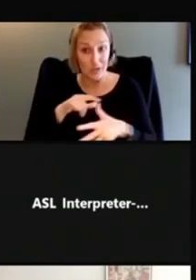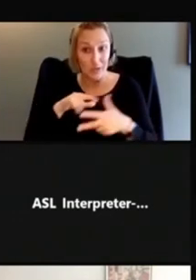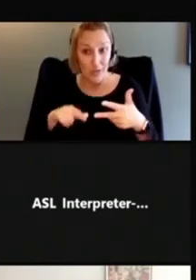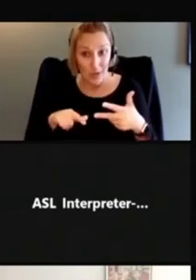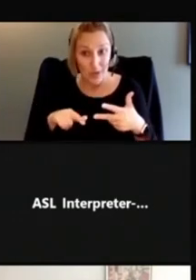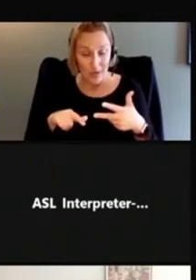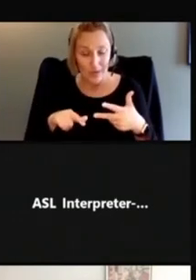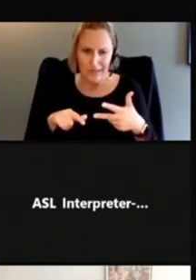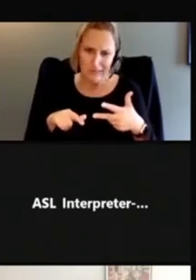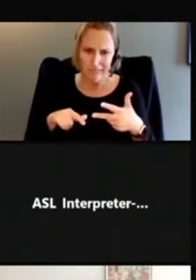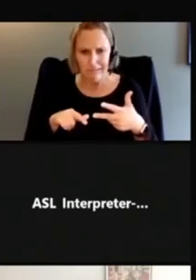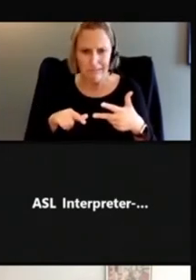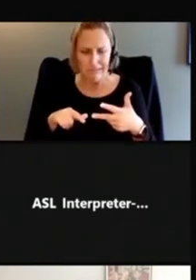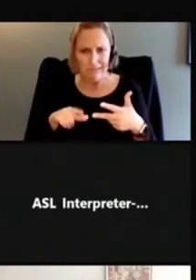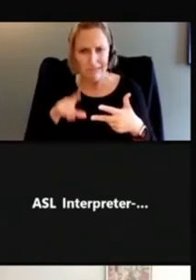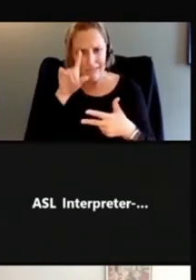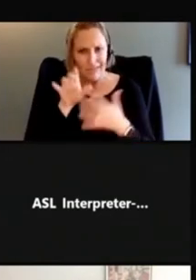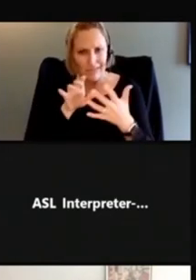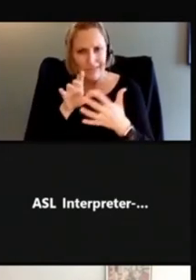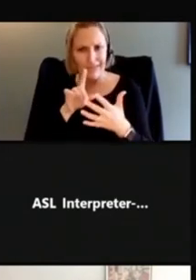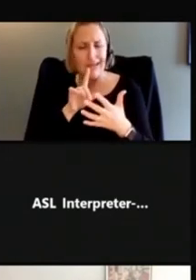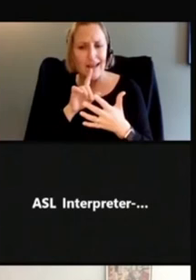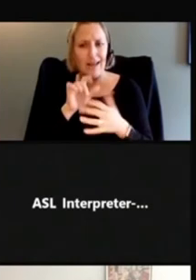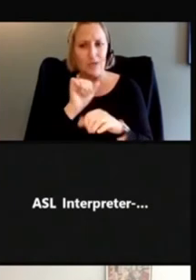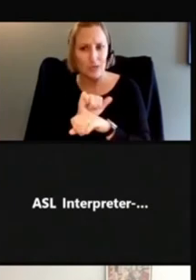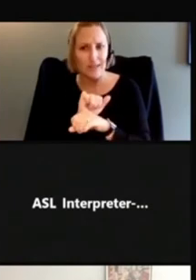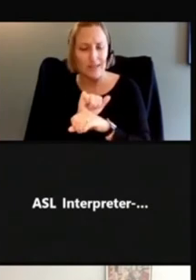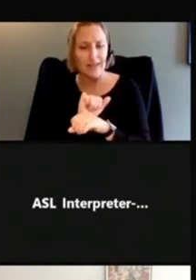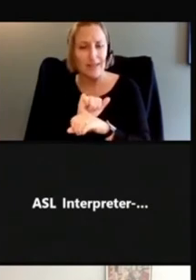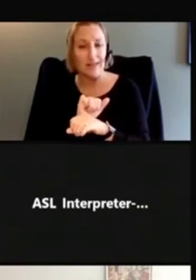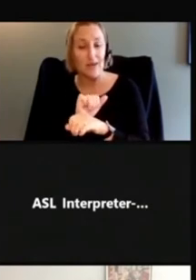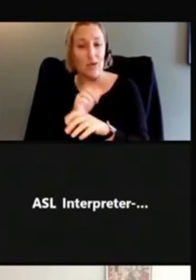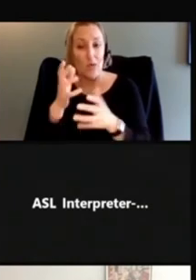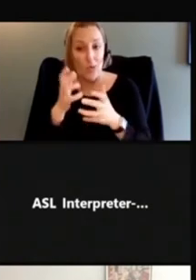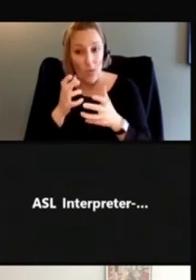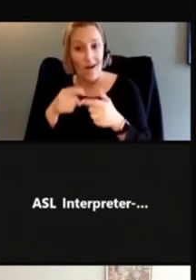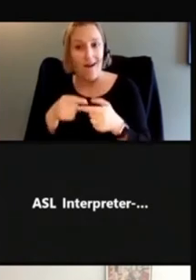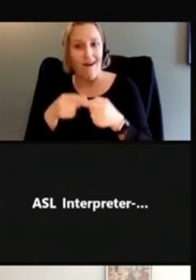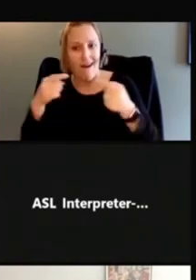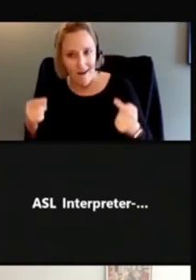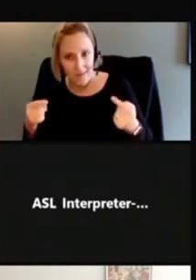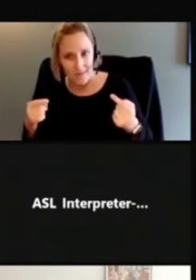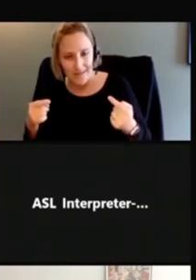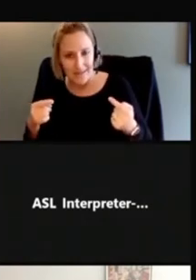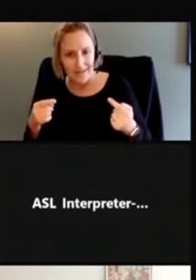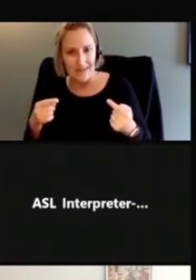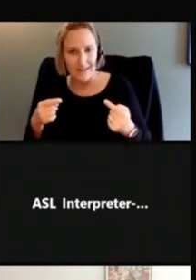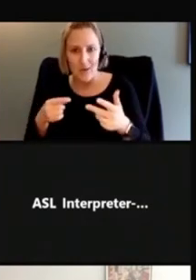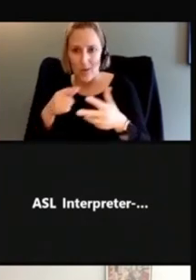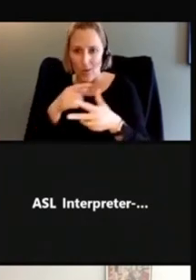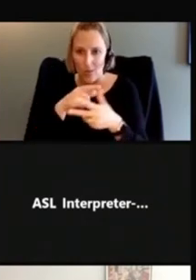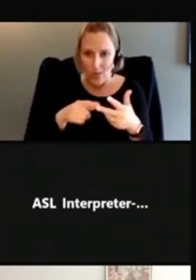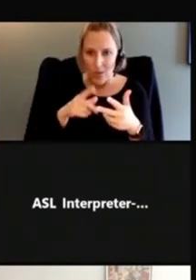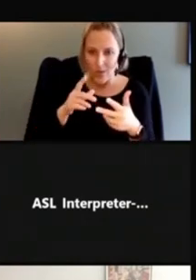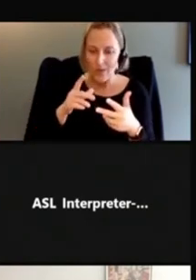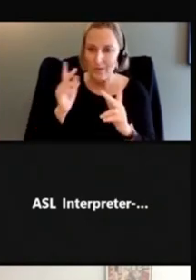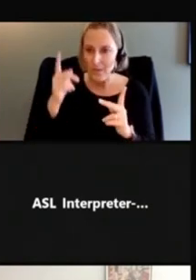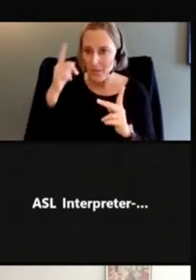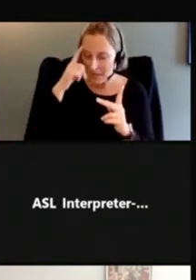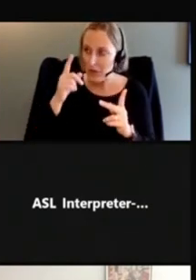actually doing the exact opposite of what your goal was. You're pushing people towards these goals